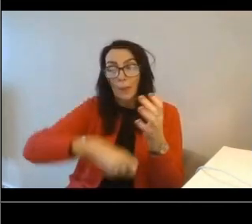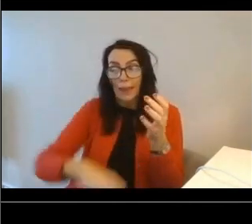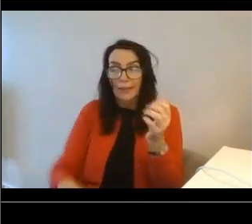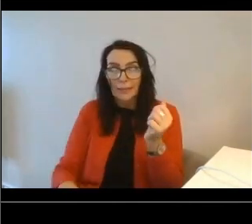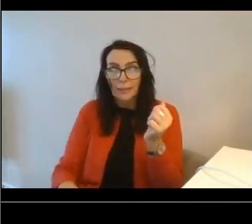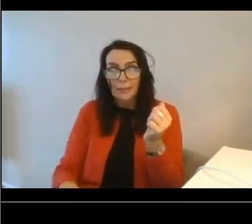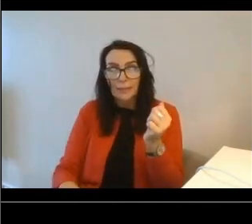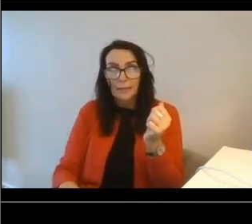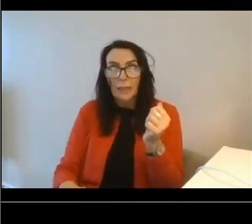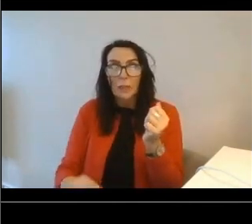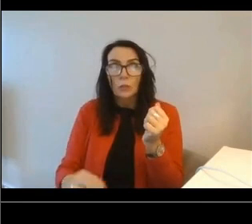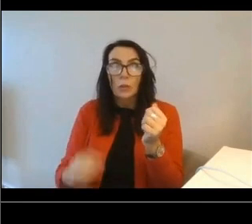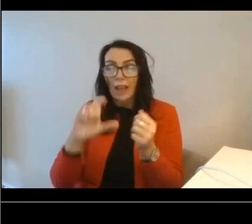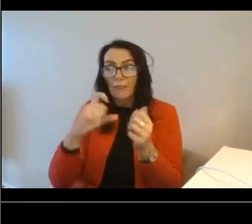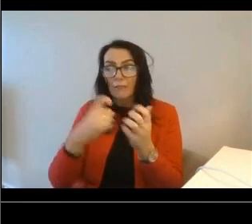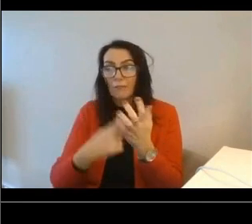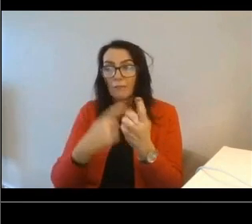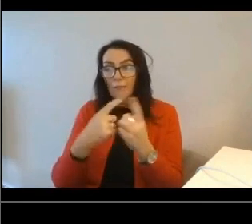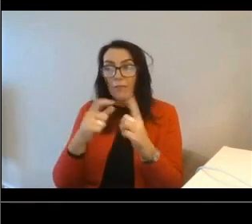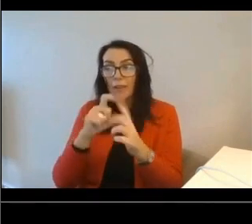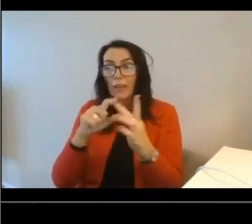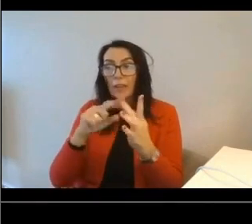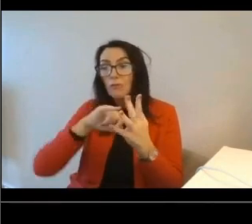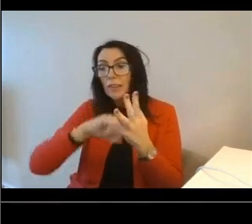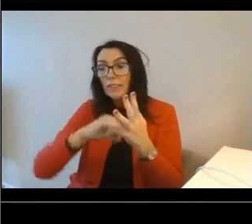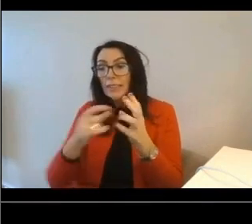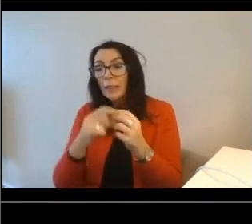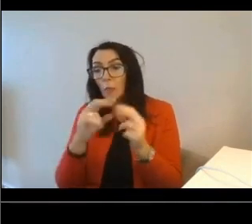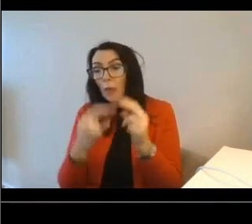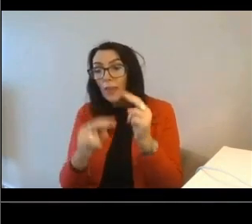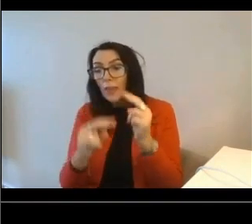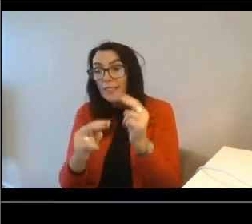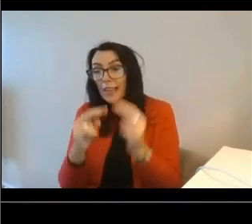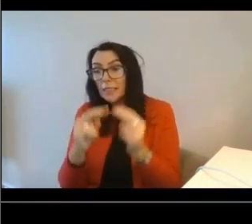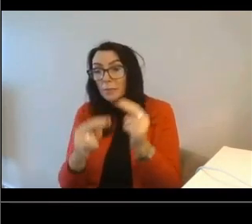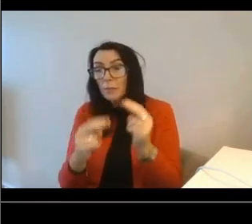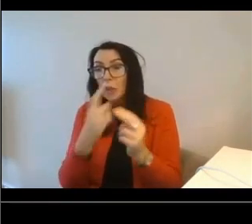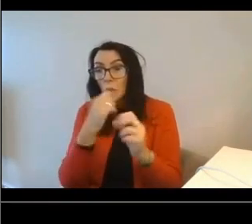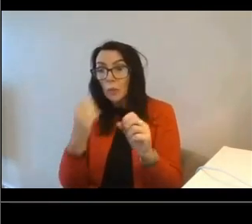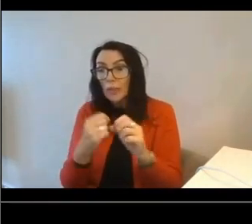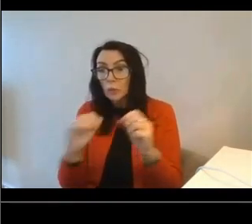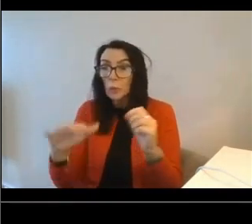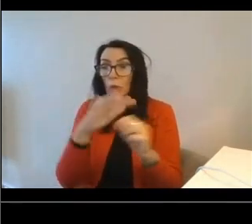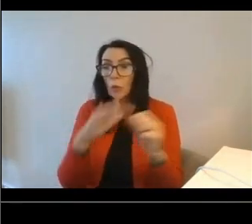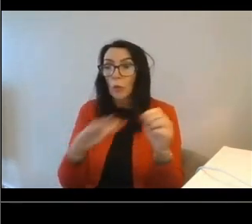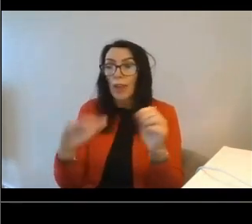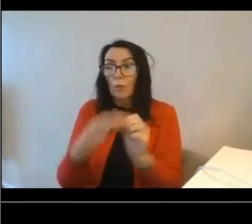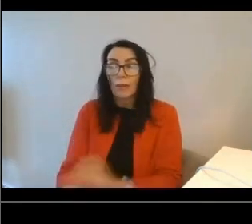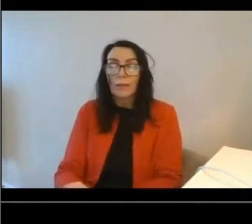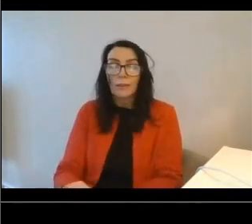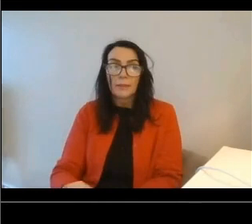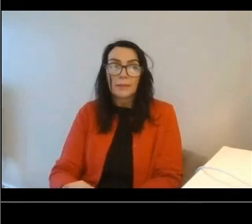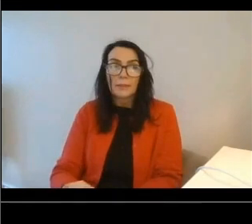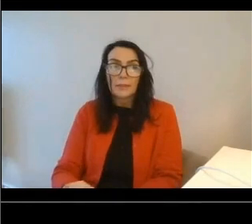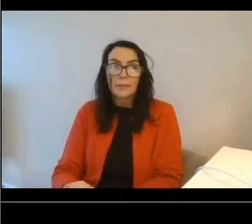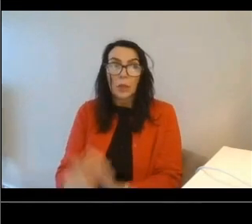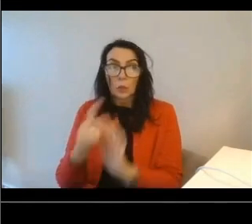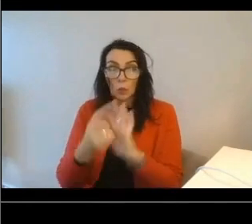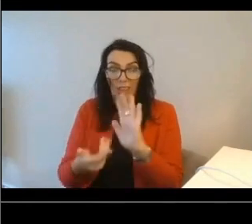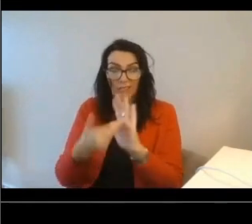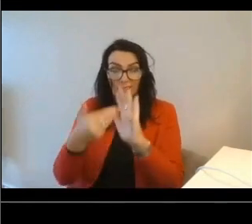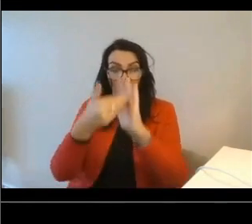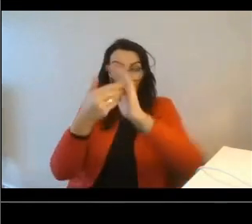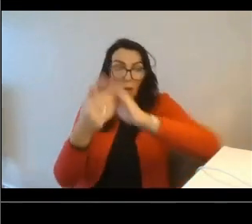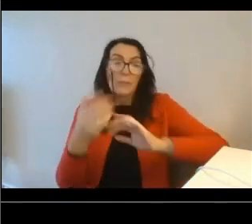initial batch of credits, which equates to the number of assessments that can be initiated by residents in your area. This can be, of course, topped up as required.